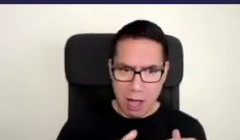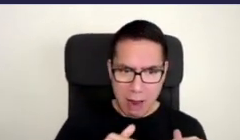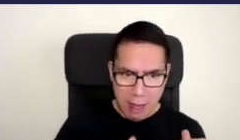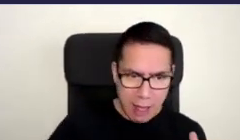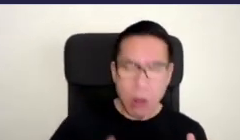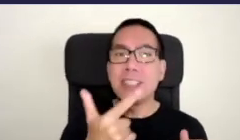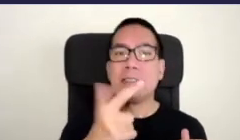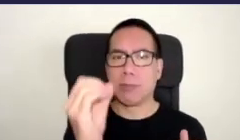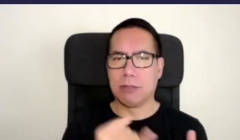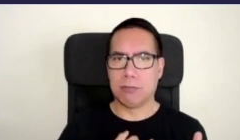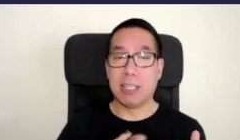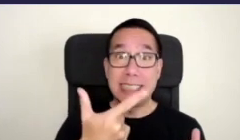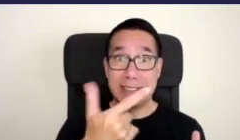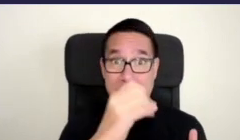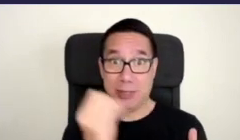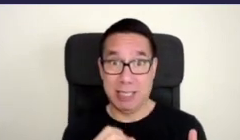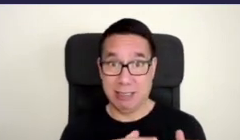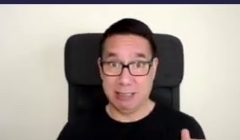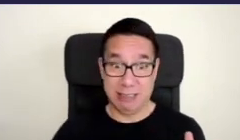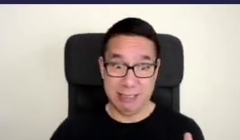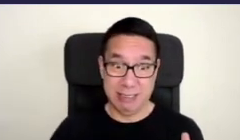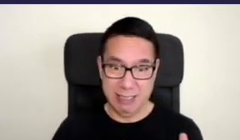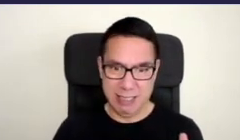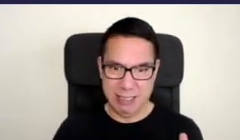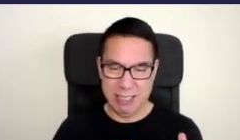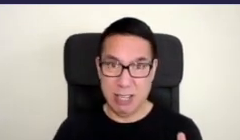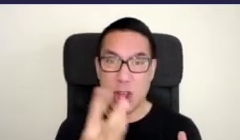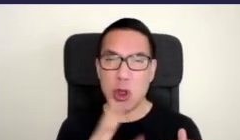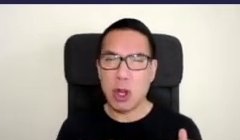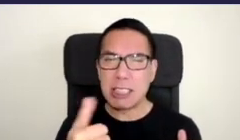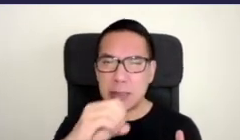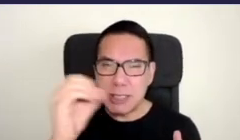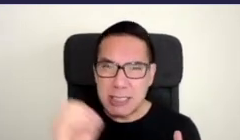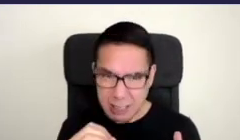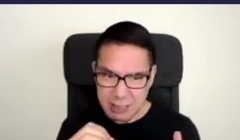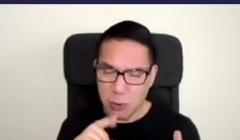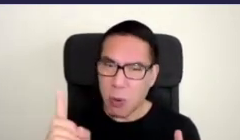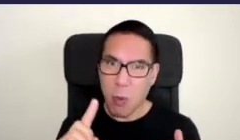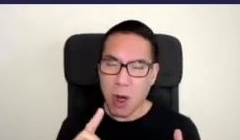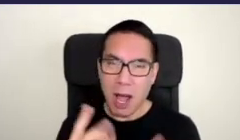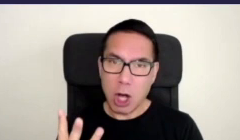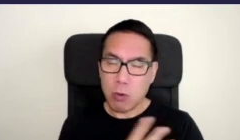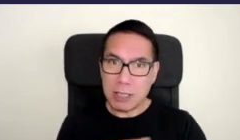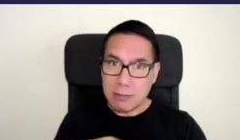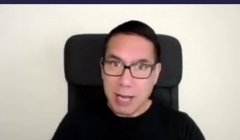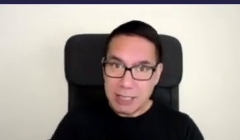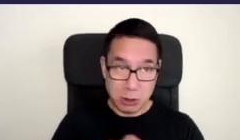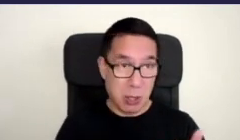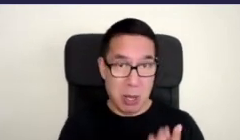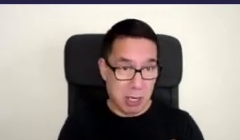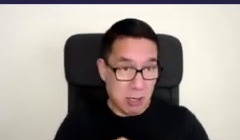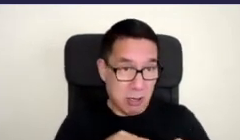is nature strips that's over 36% of our public green spaces and in the city of Port Phillip